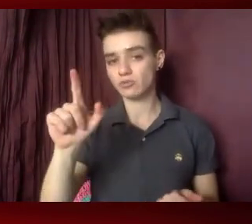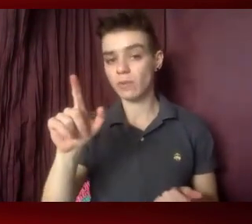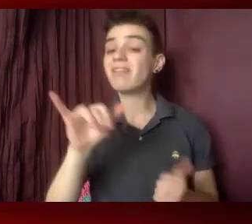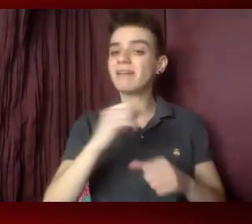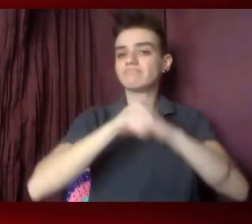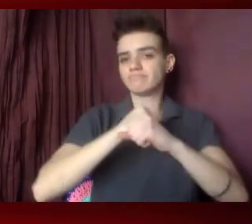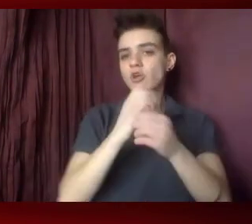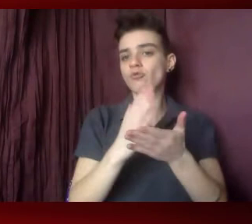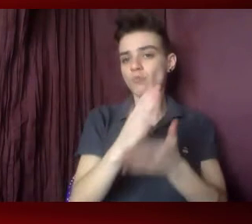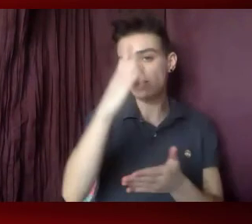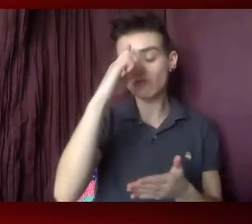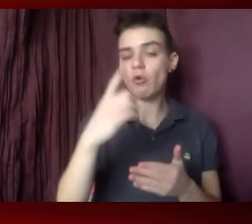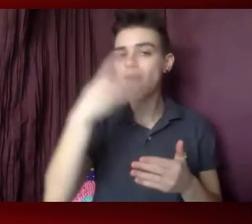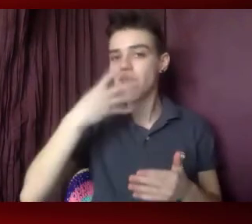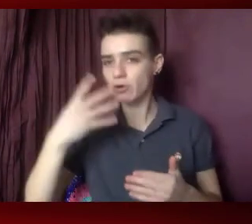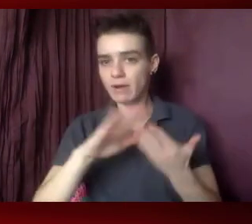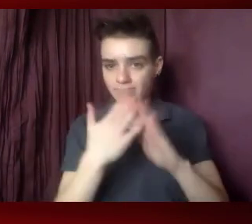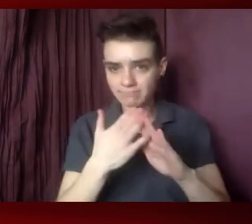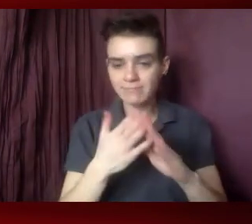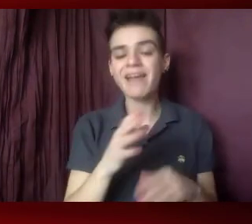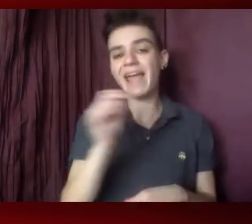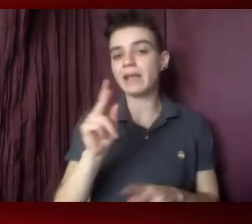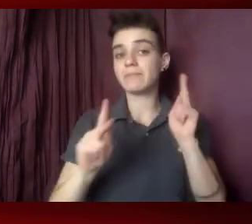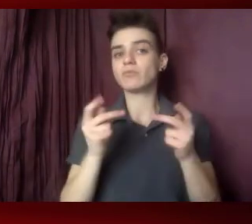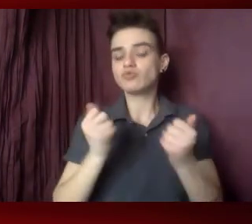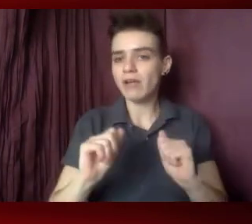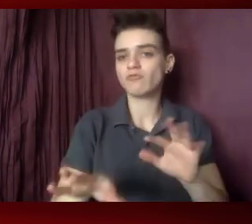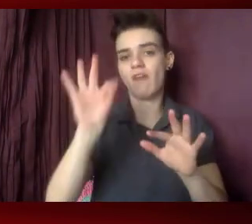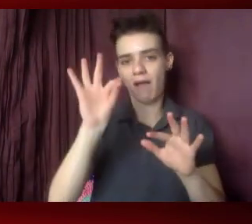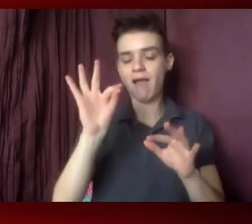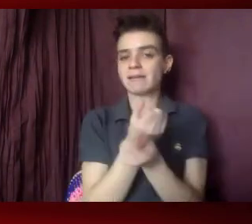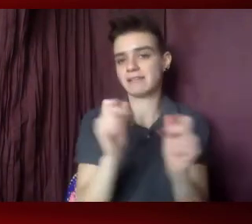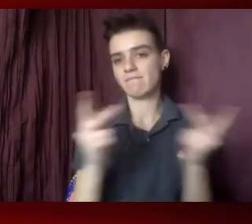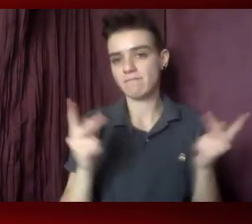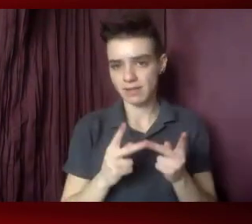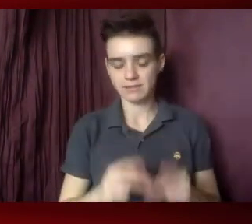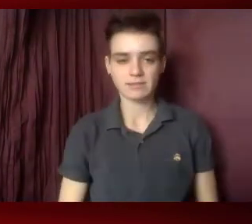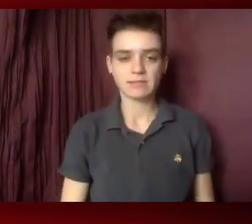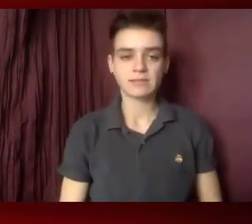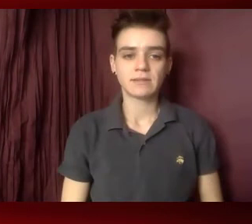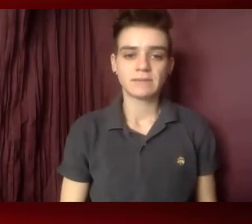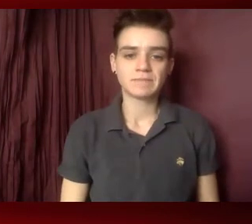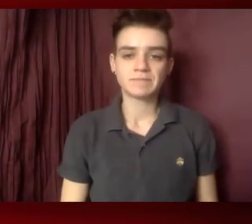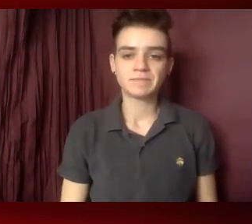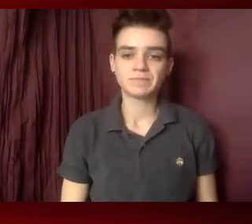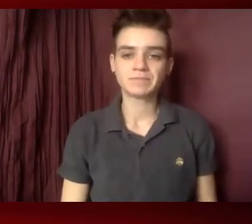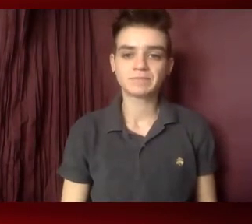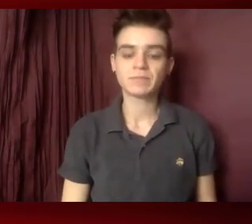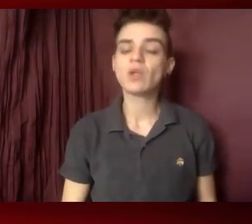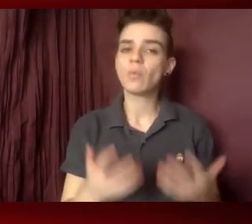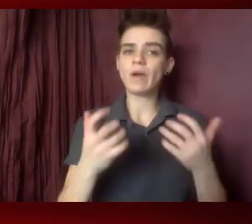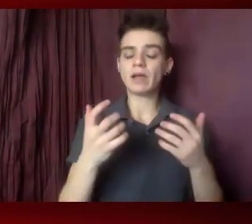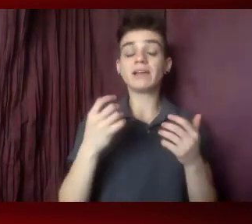and those seeking asylum with broadened reforms that bring justices to the thousands harmed, displaced and